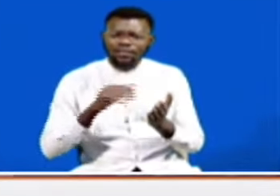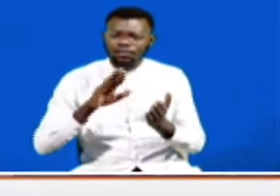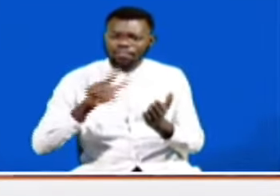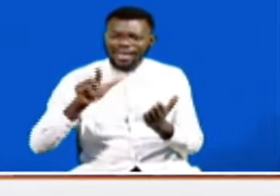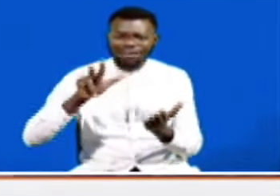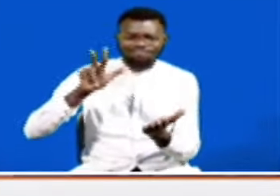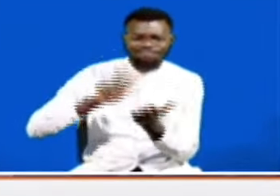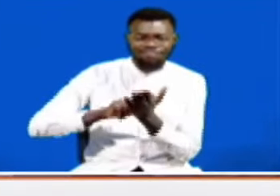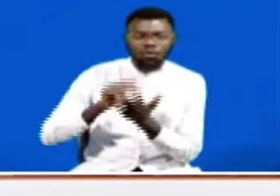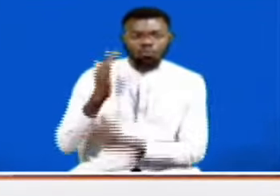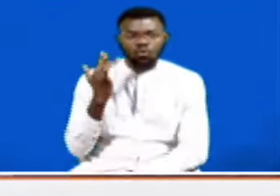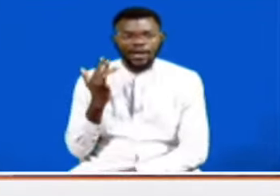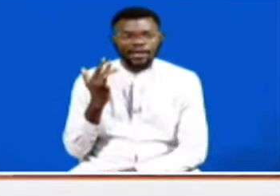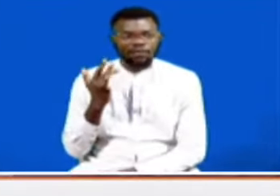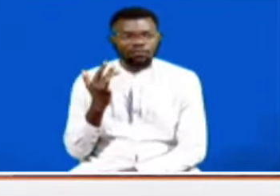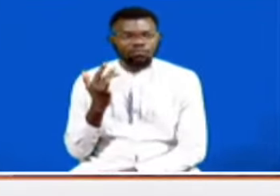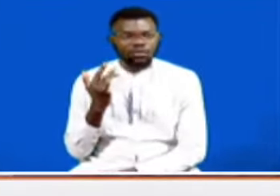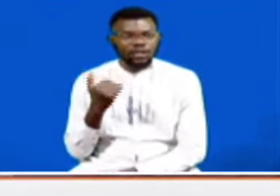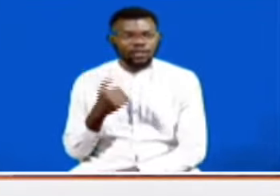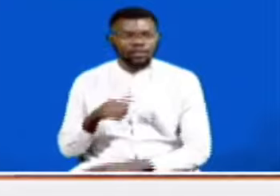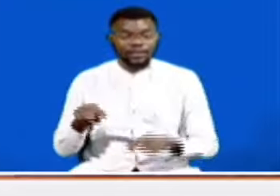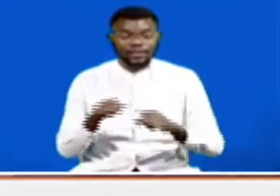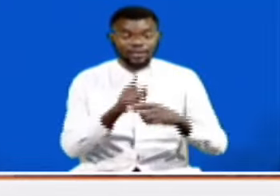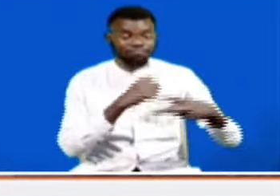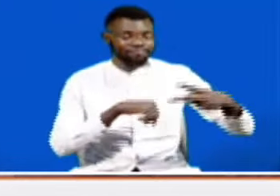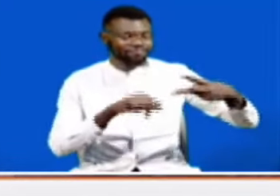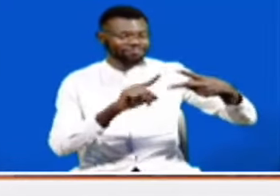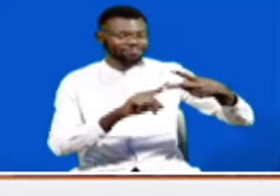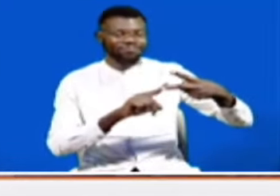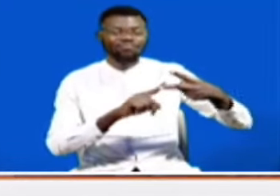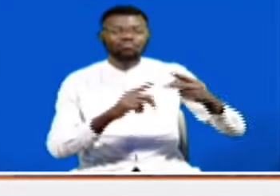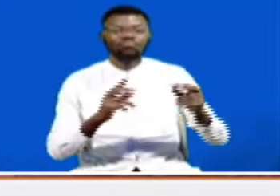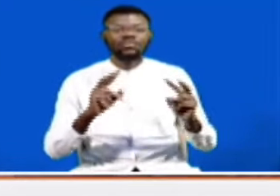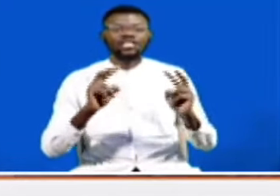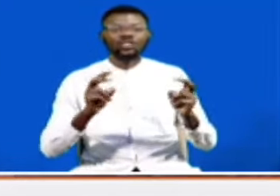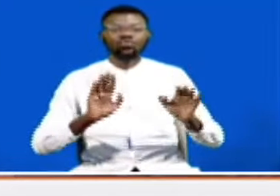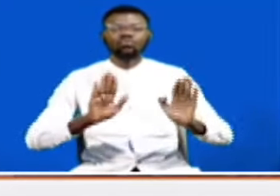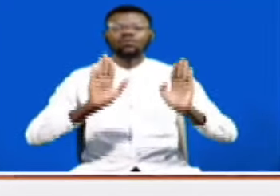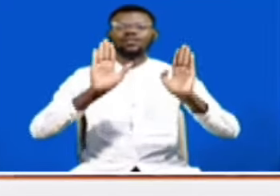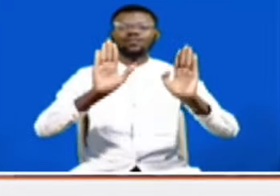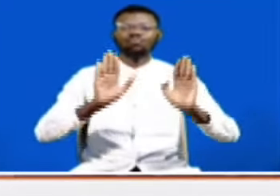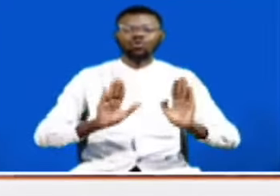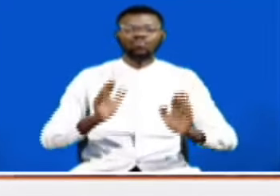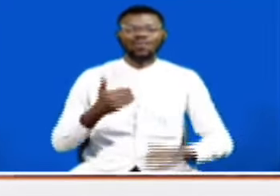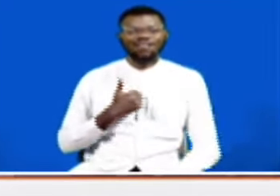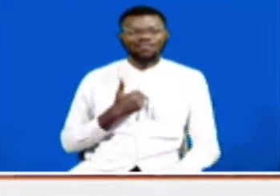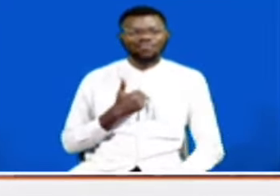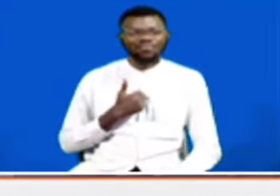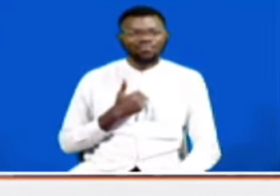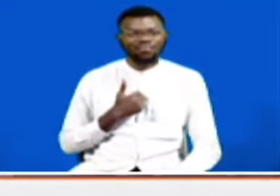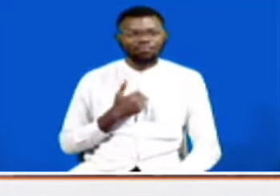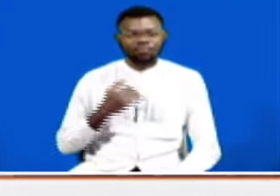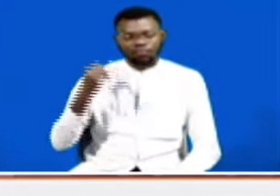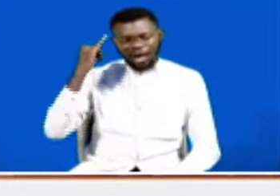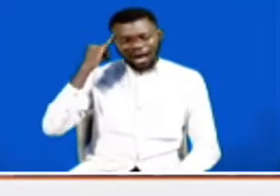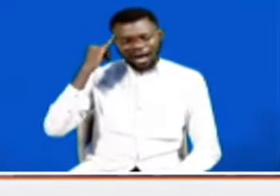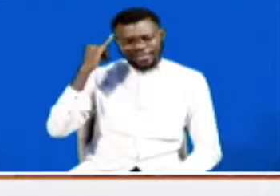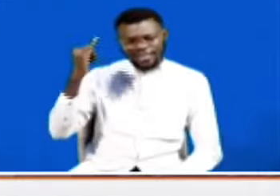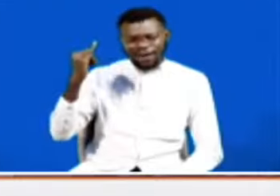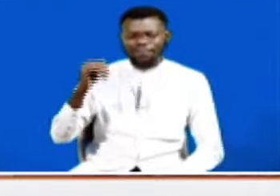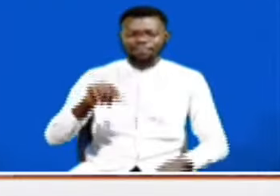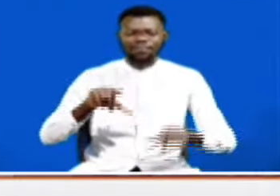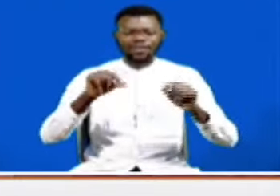Number two is in terms of the fundamental issues. When this idea of affordable housing was first brought